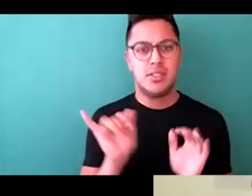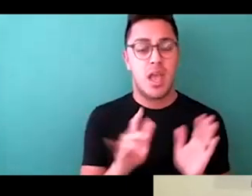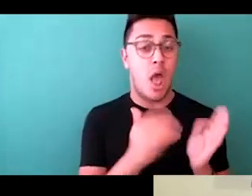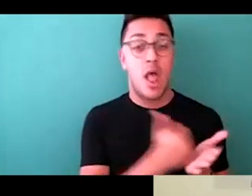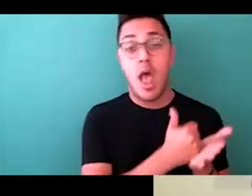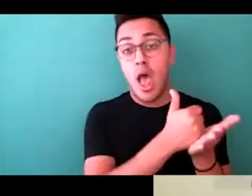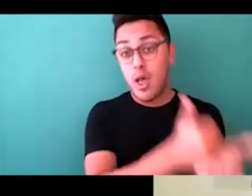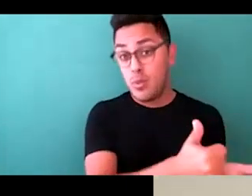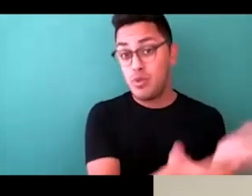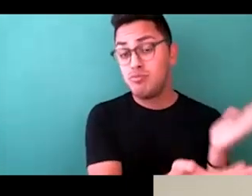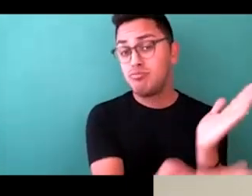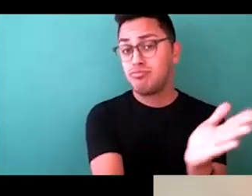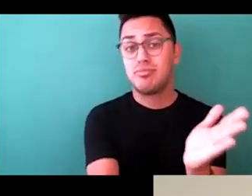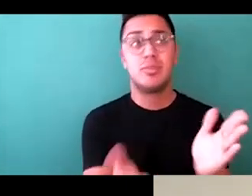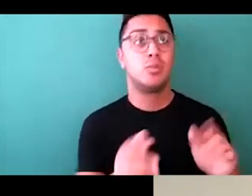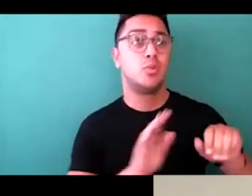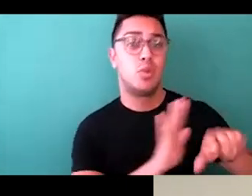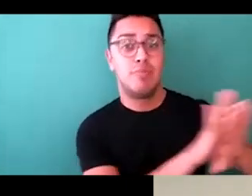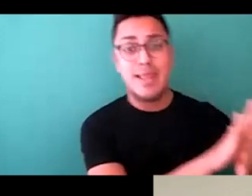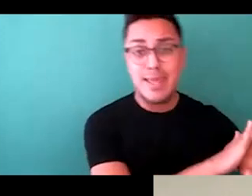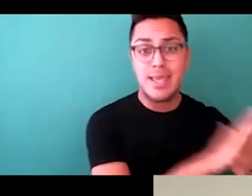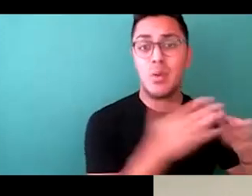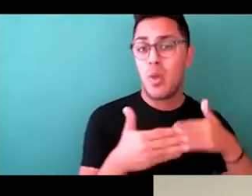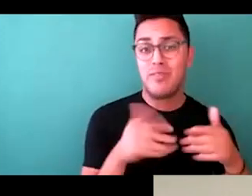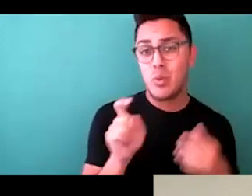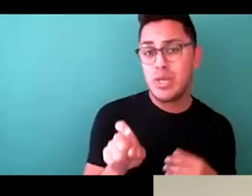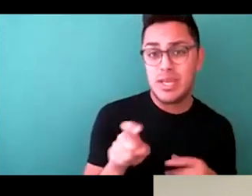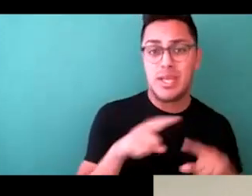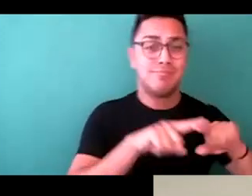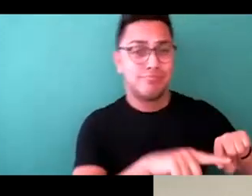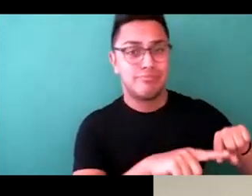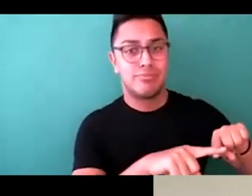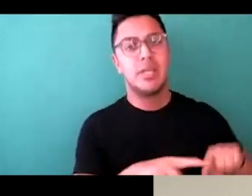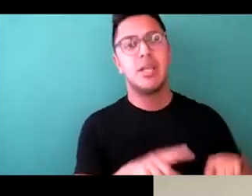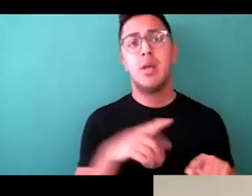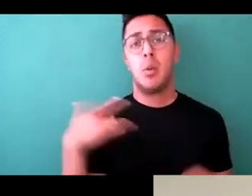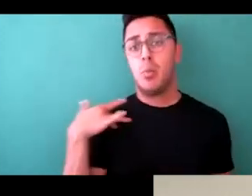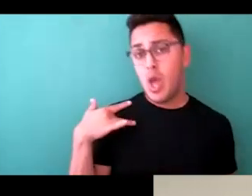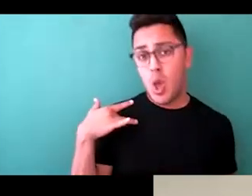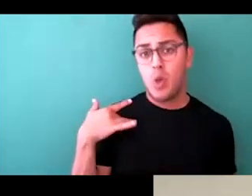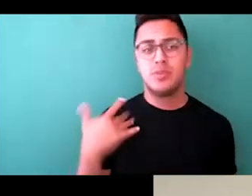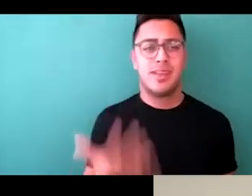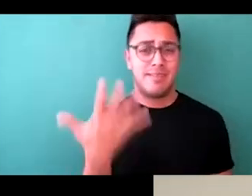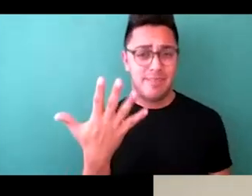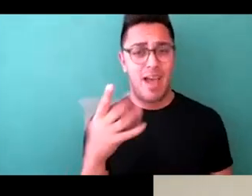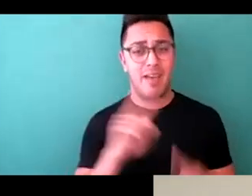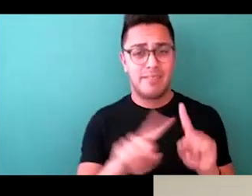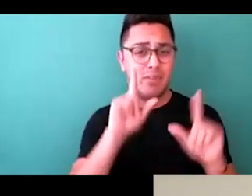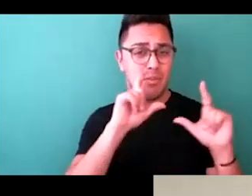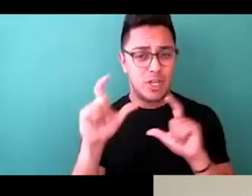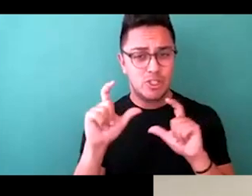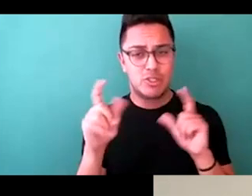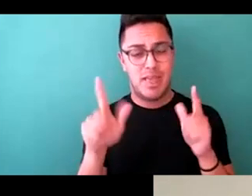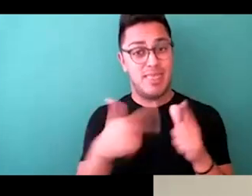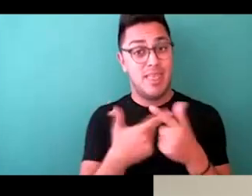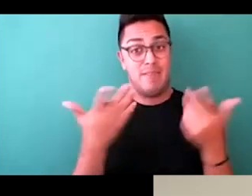there, lean on whatever you need, sit if you need to, and then, you know, just pose however you can pose in five pictures and we're done. And I